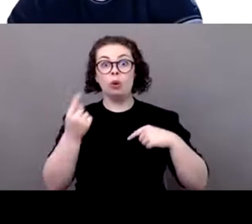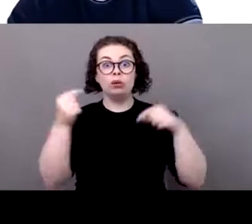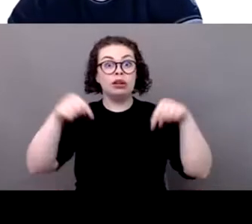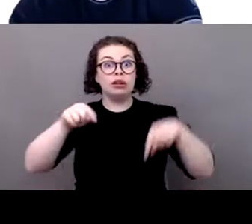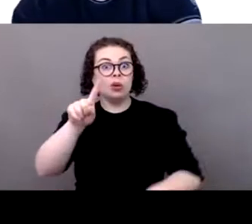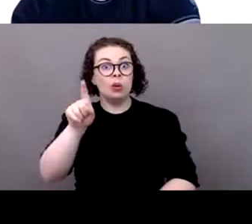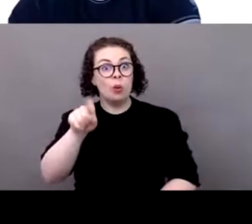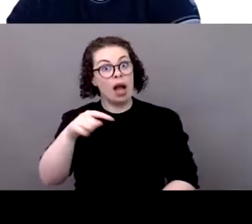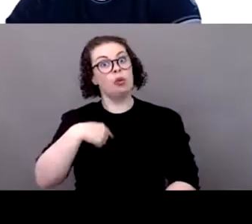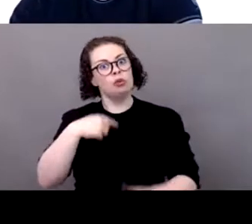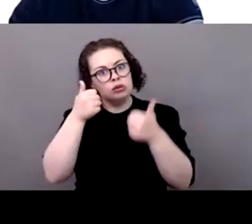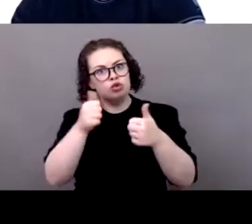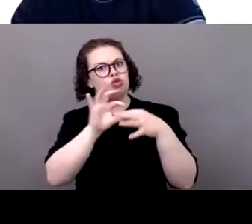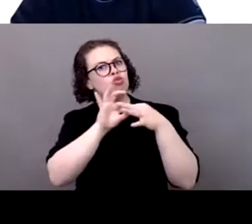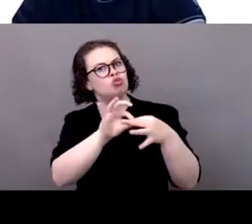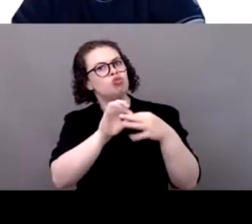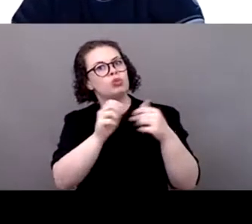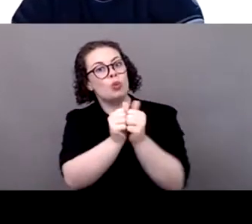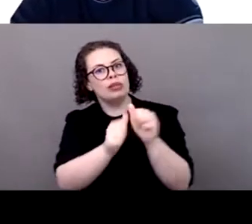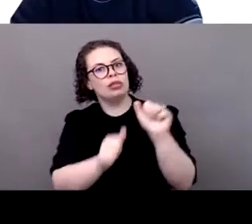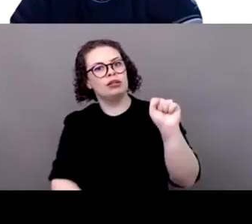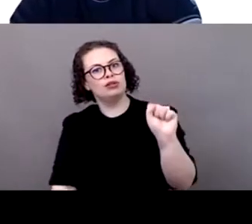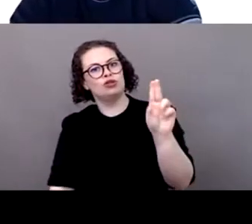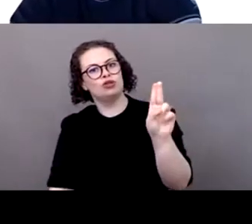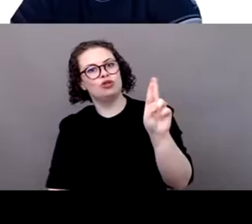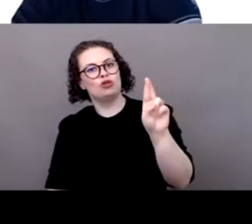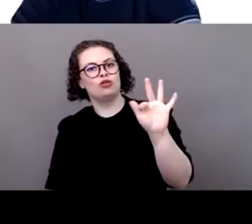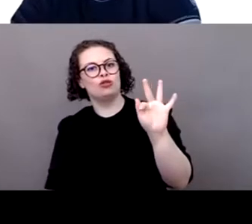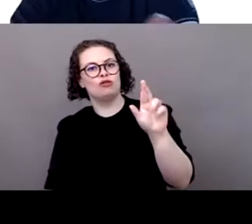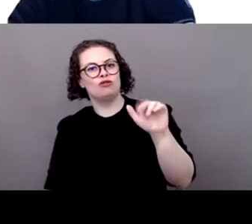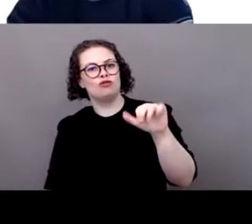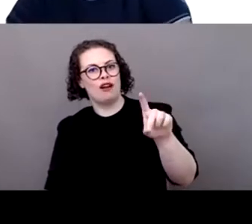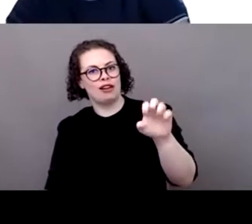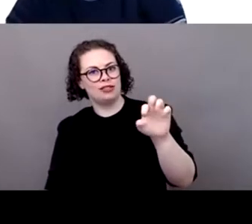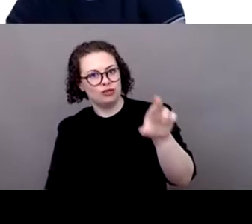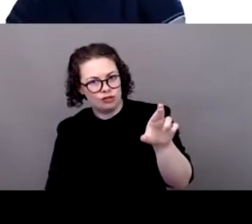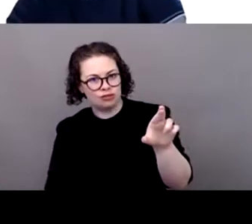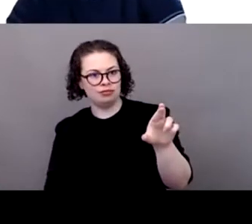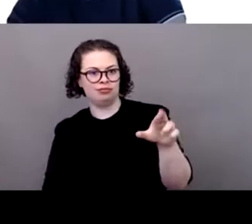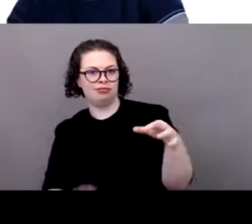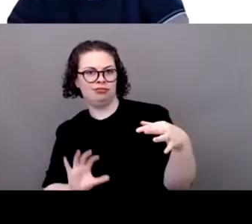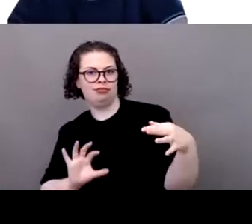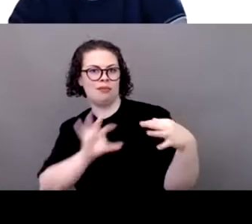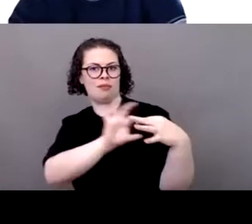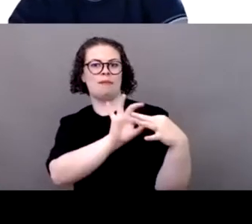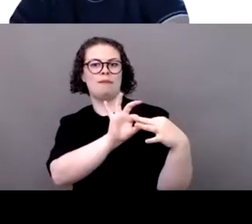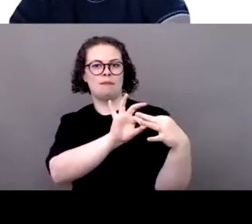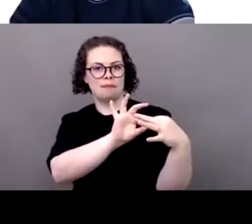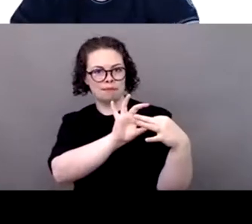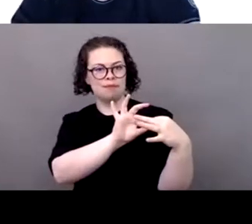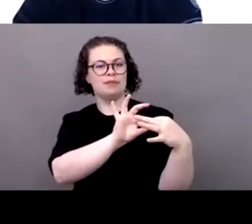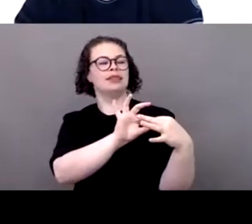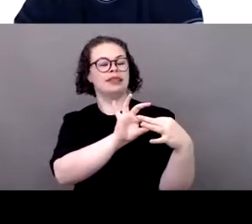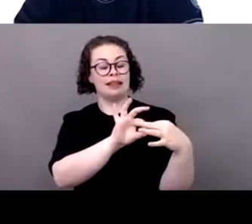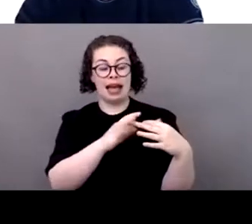In the importance of partnership working to achieve the goals, these goals cannot be overstated.